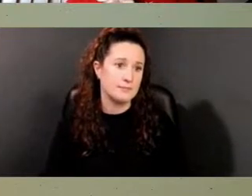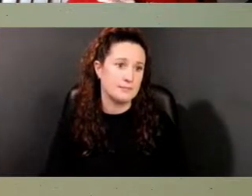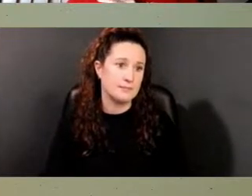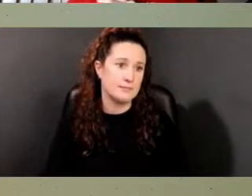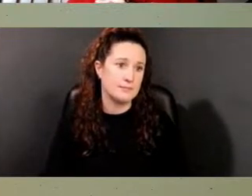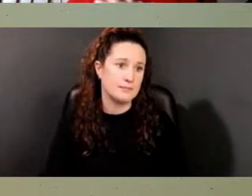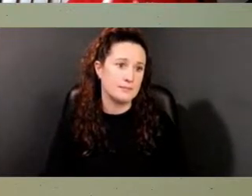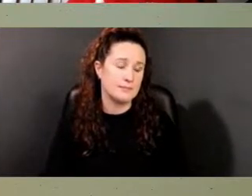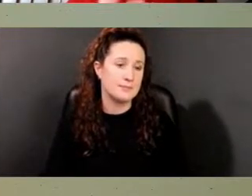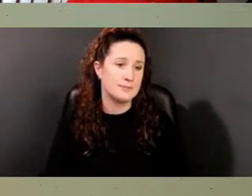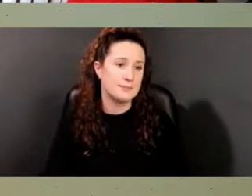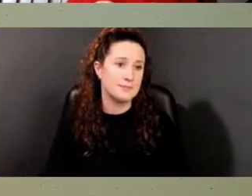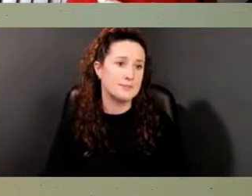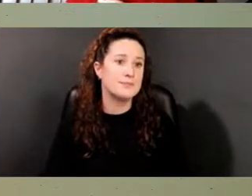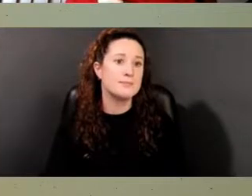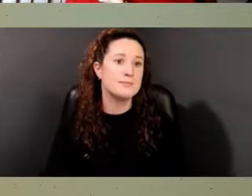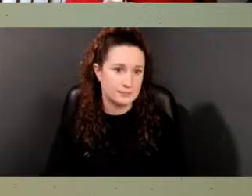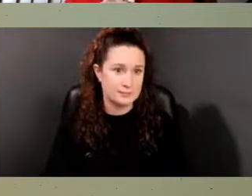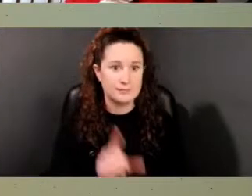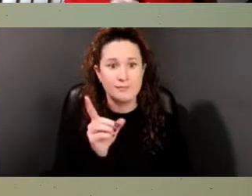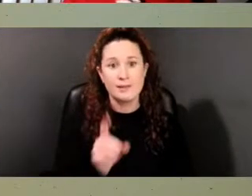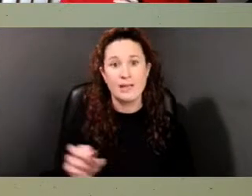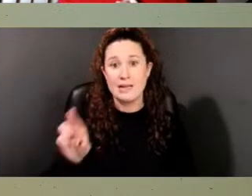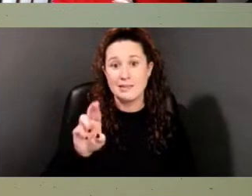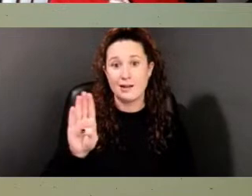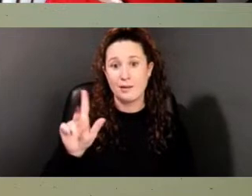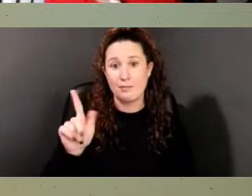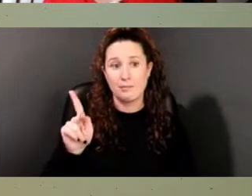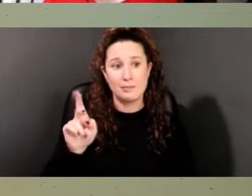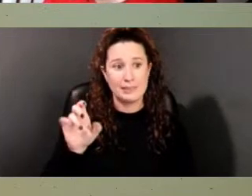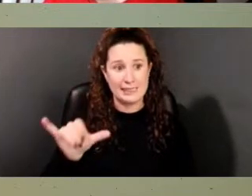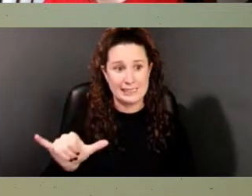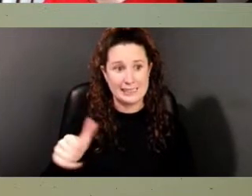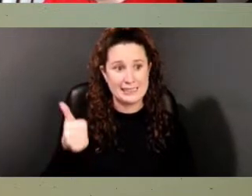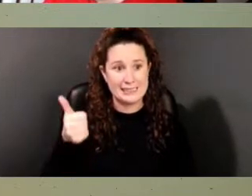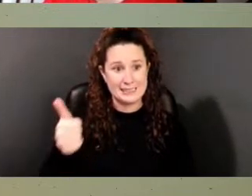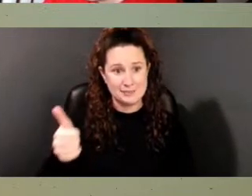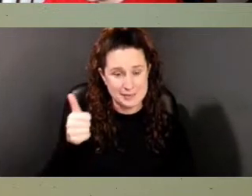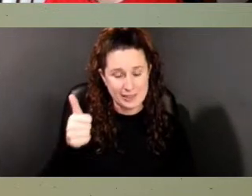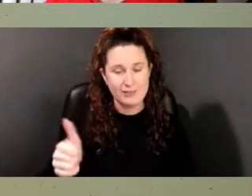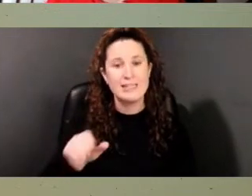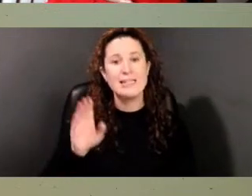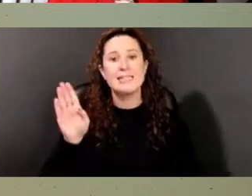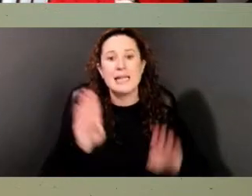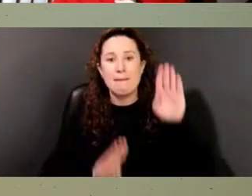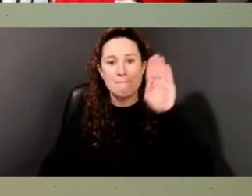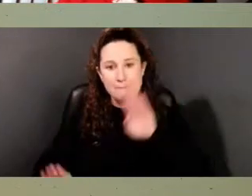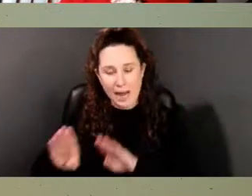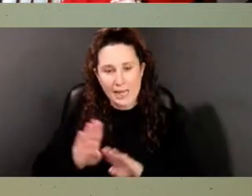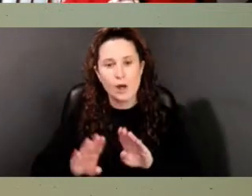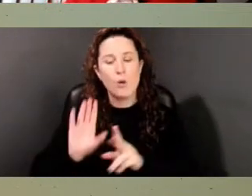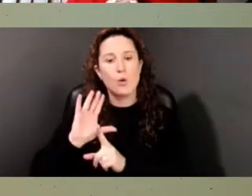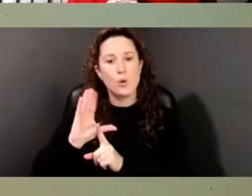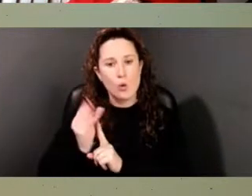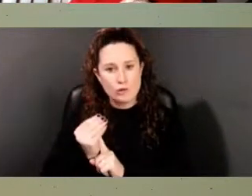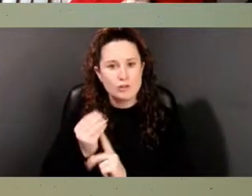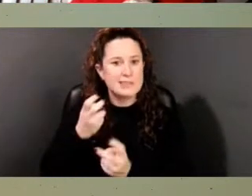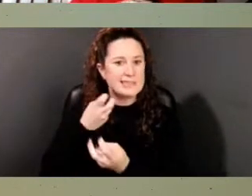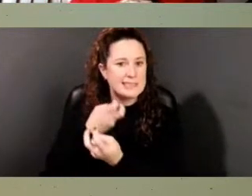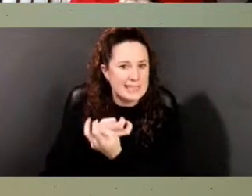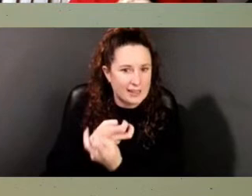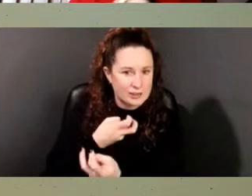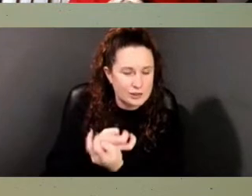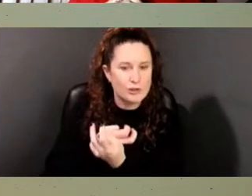so then, um, here's Dr. Blakey, the bio cultural skeletal, uh, biologist director of the African burying